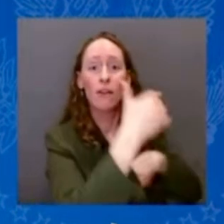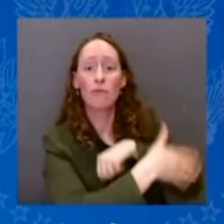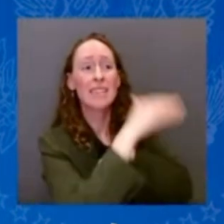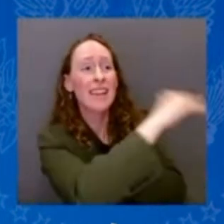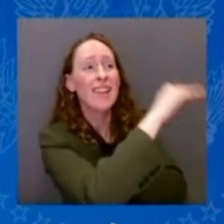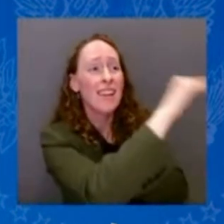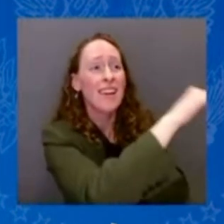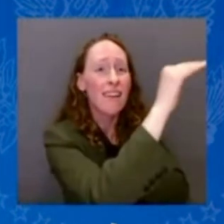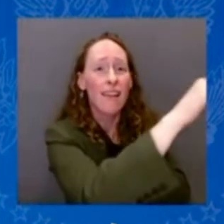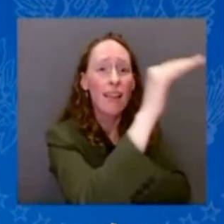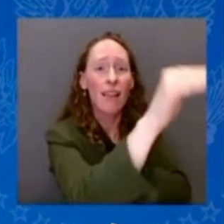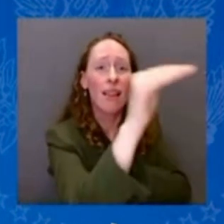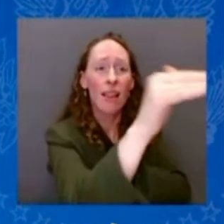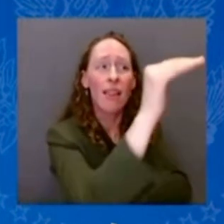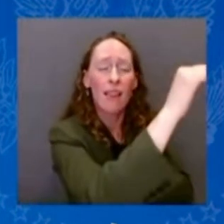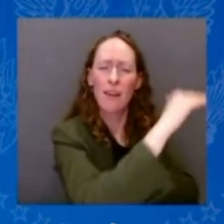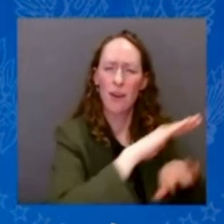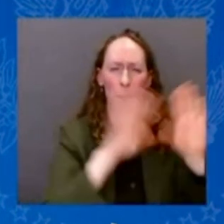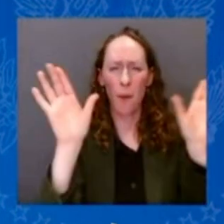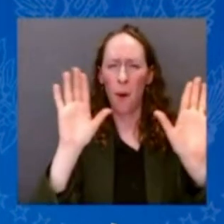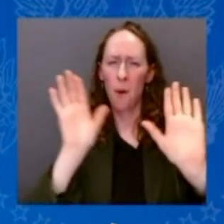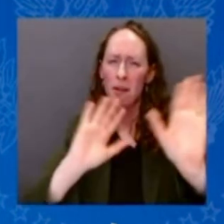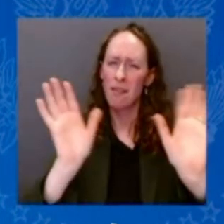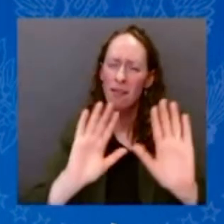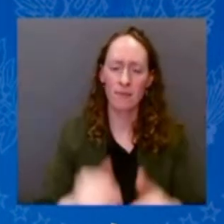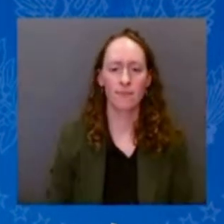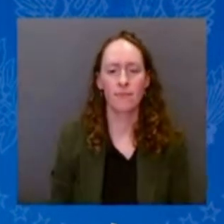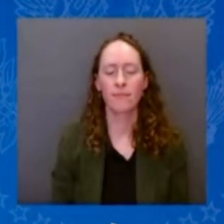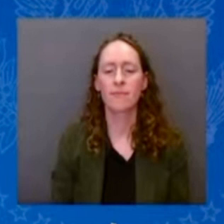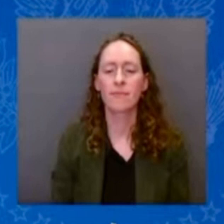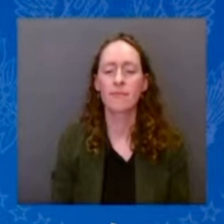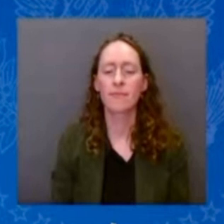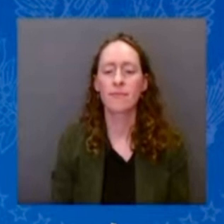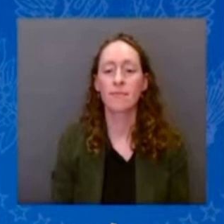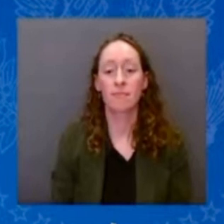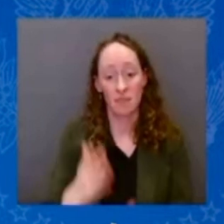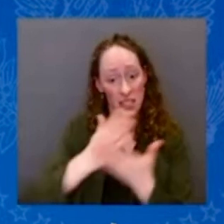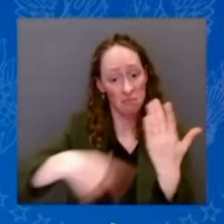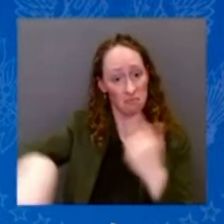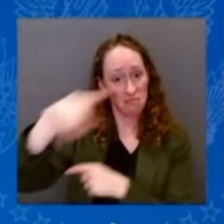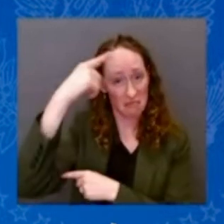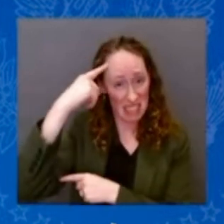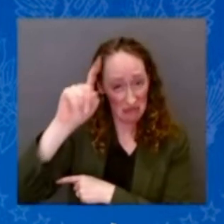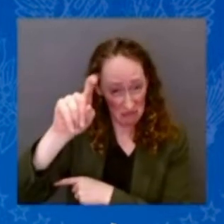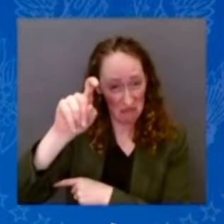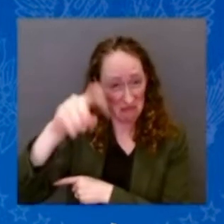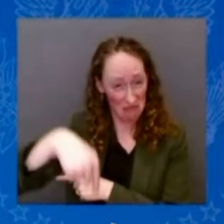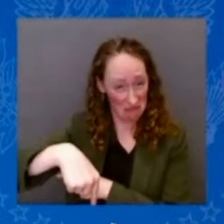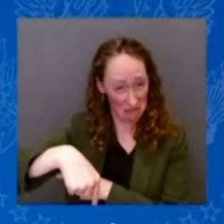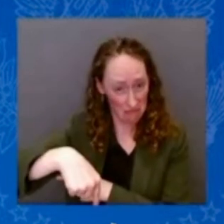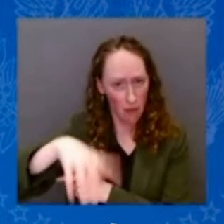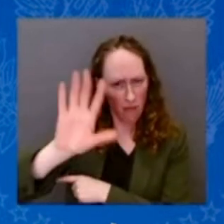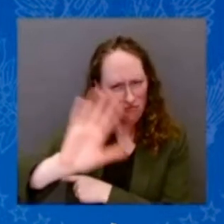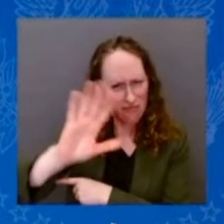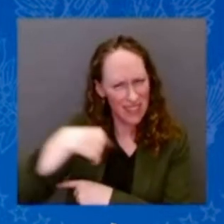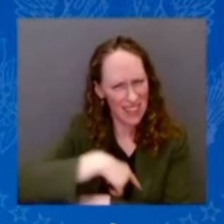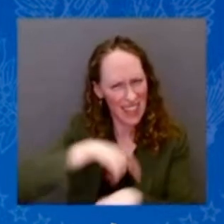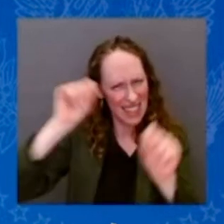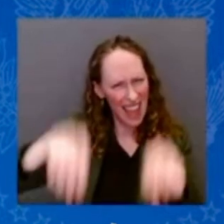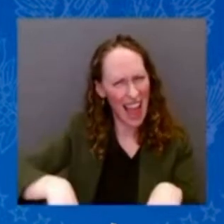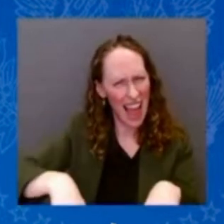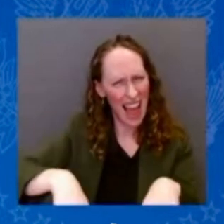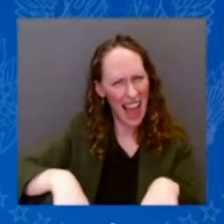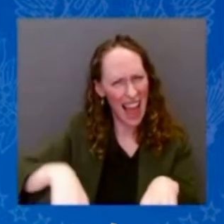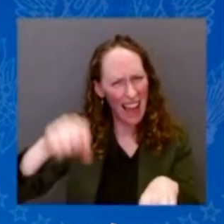made it. We made no bones about it. I've said for a long time, if we invest in America, we can change the country's future.